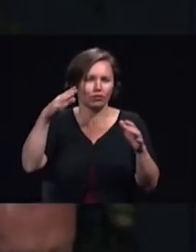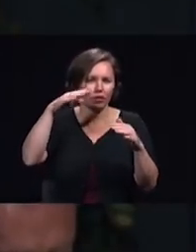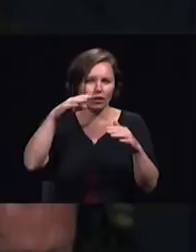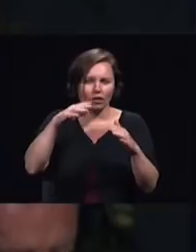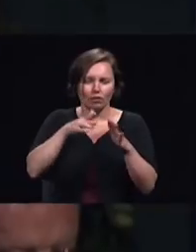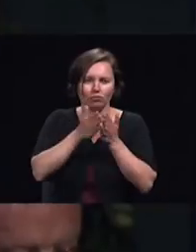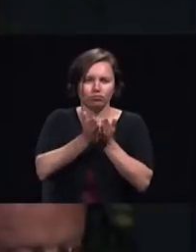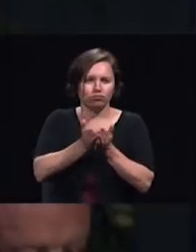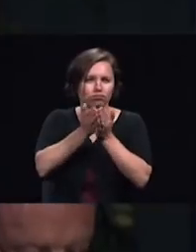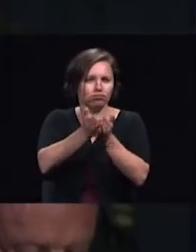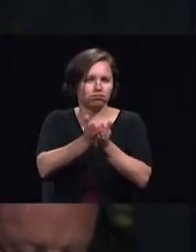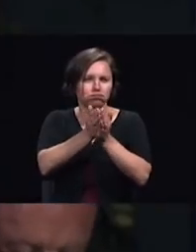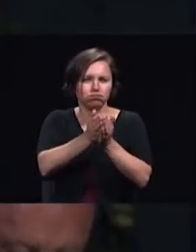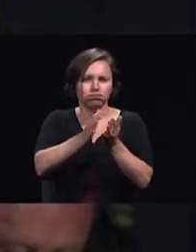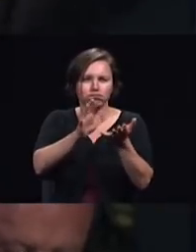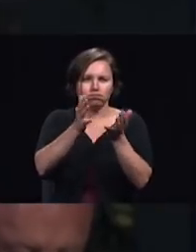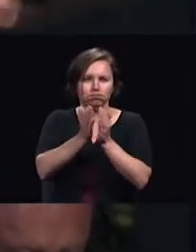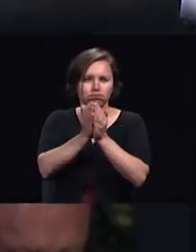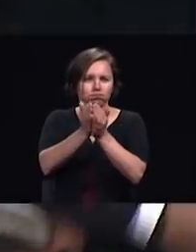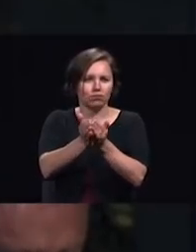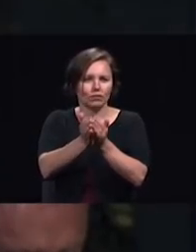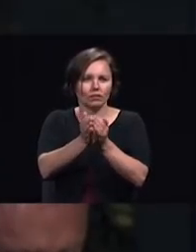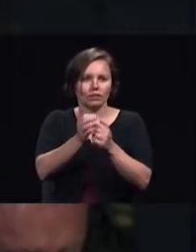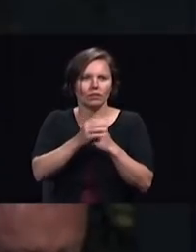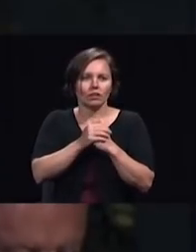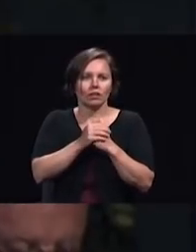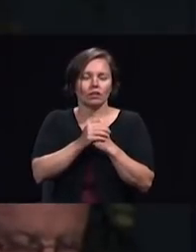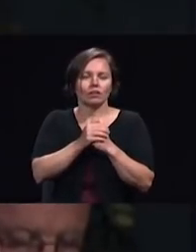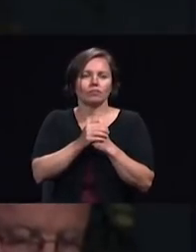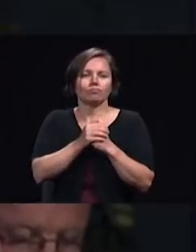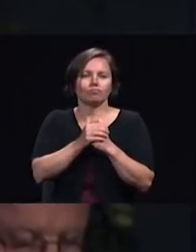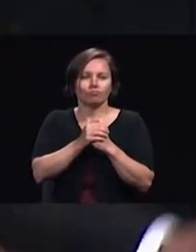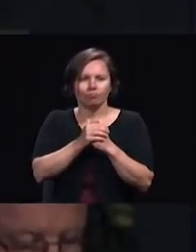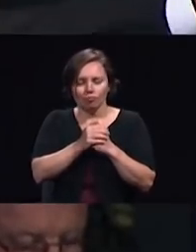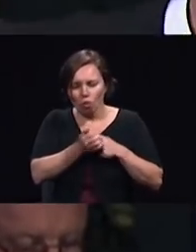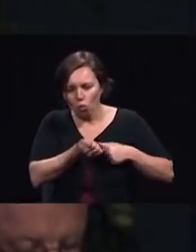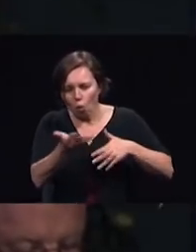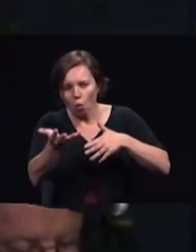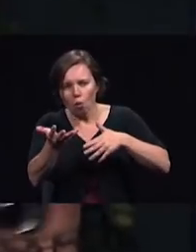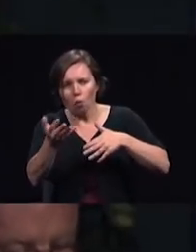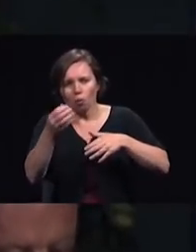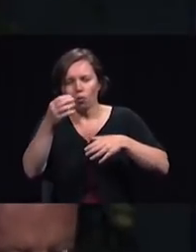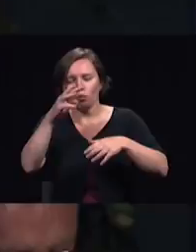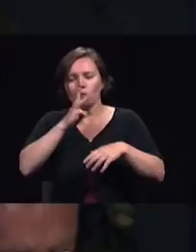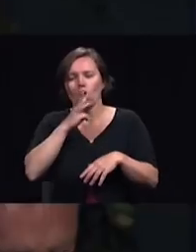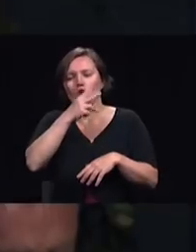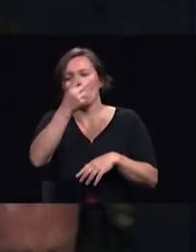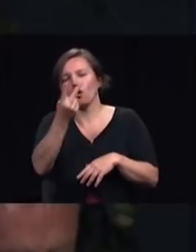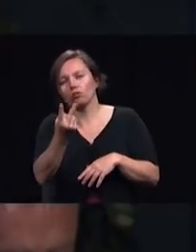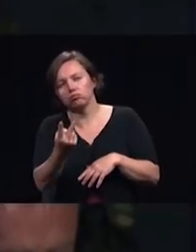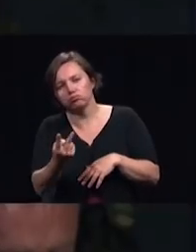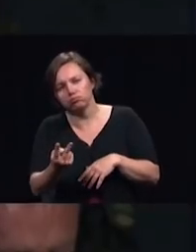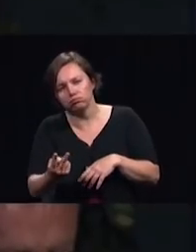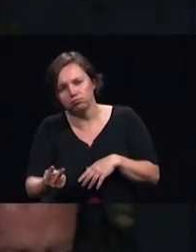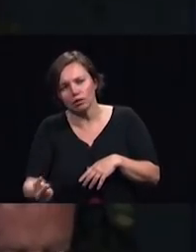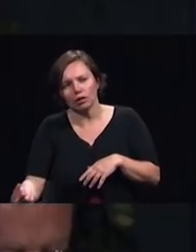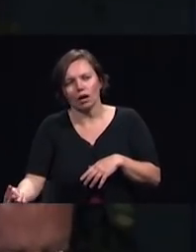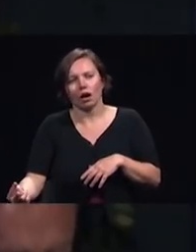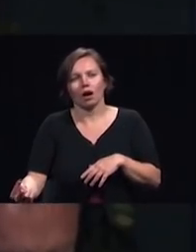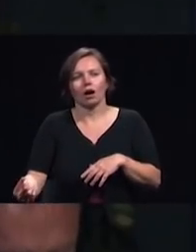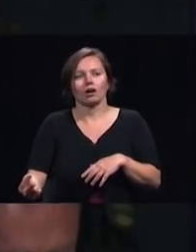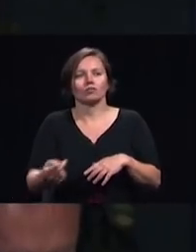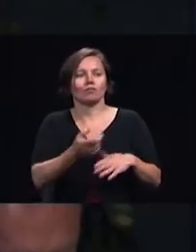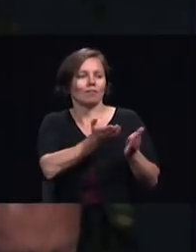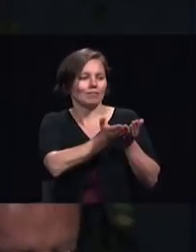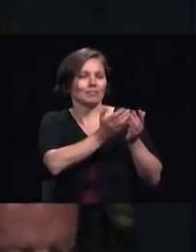recommendation to the sailors to throw him into the raging sea his miraculous and supernatural salvation by a great